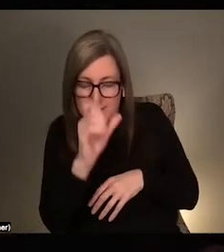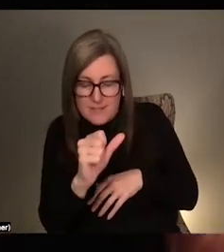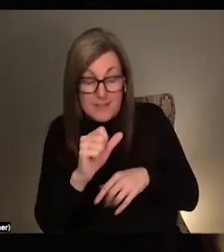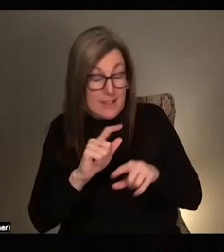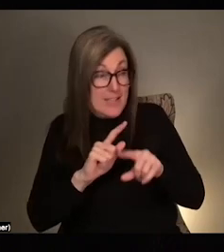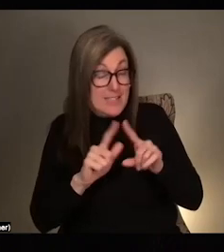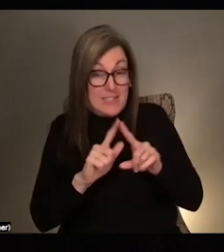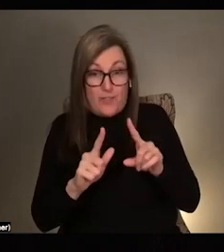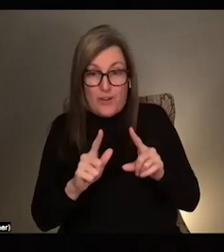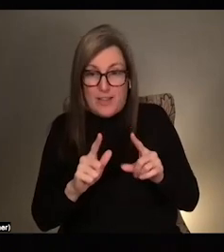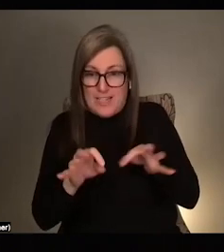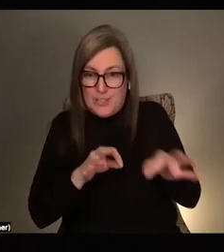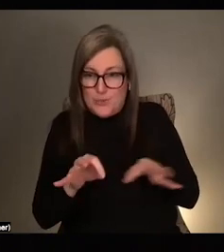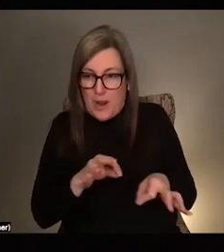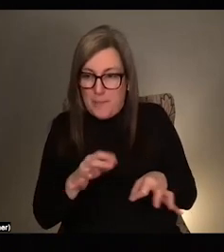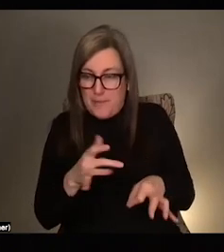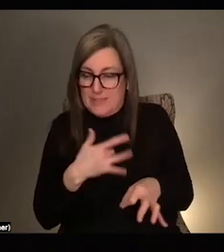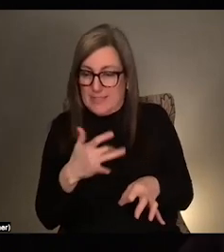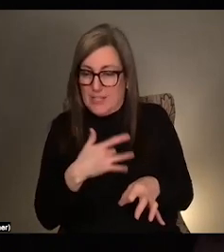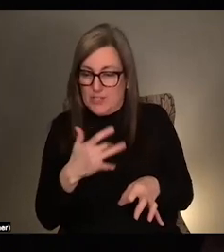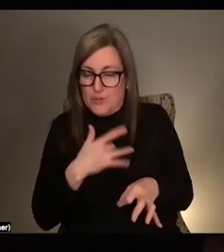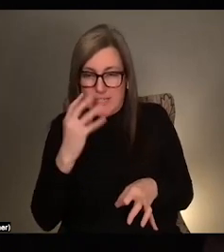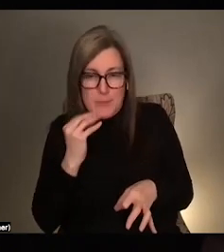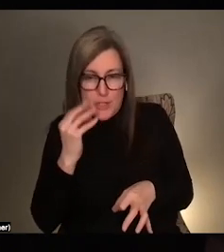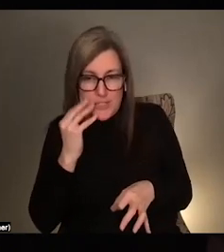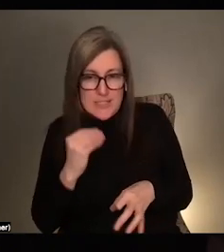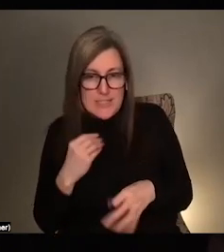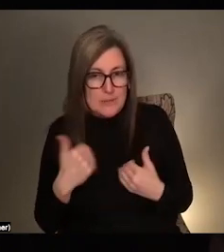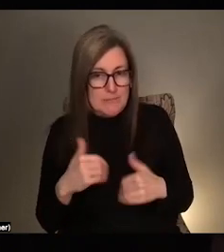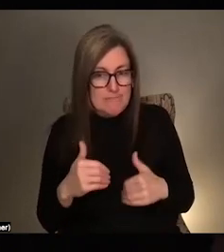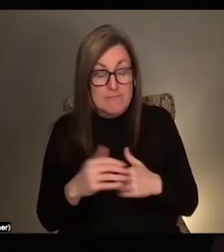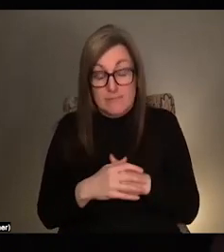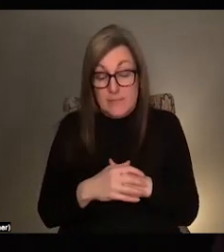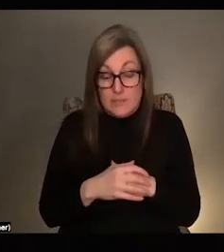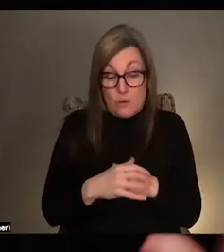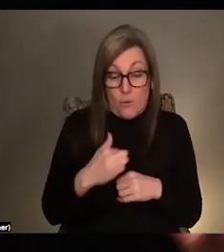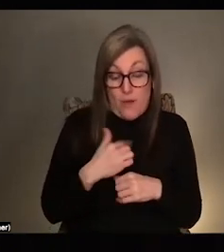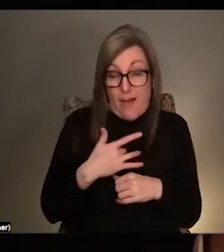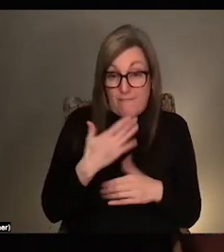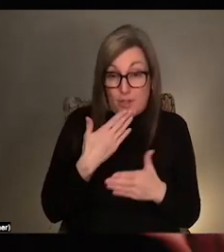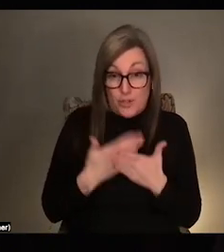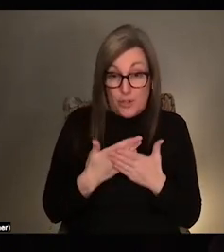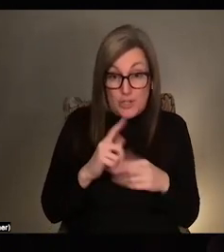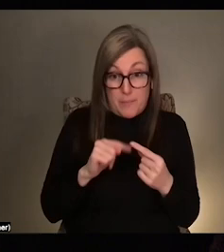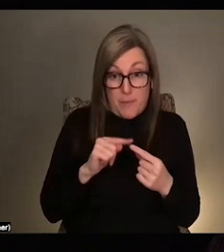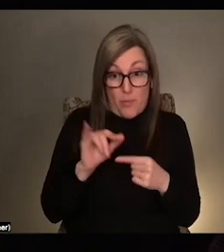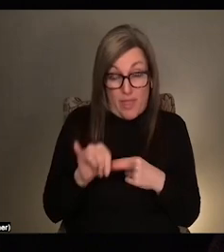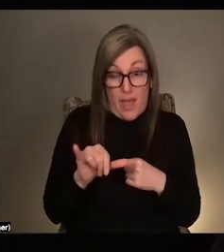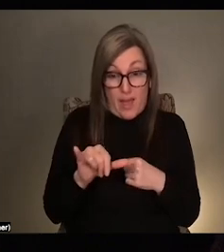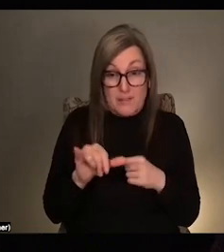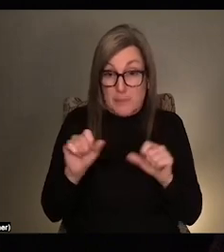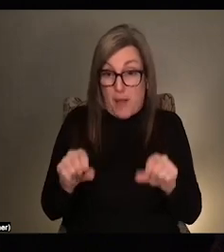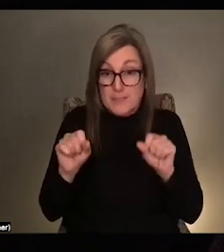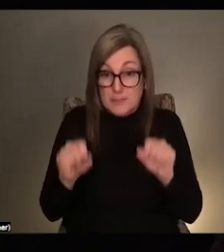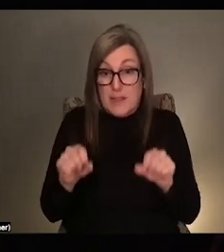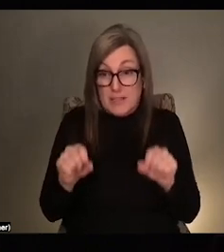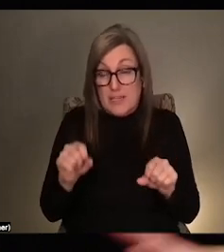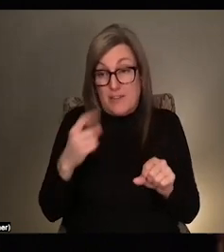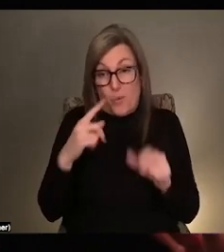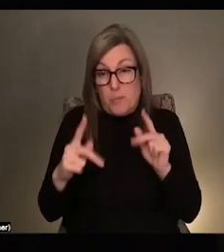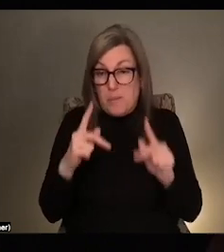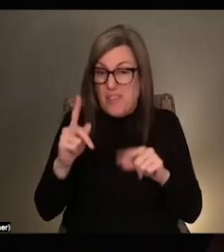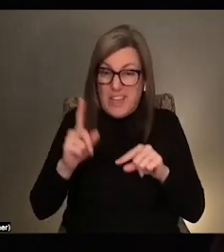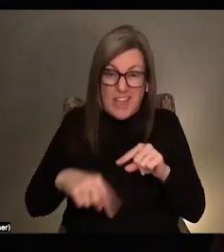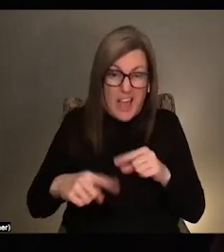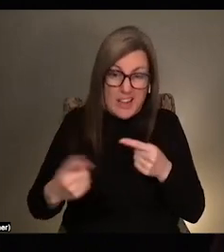sensorial experiences. So yeah, I'm feeling good about just like having that as a possibility for people who can't be here or who